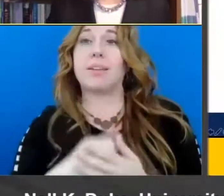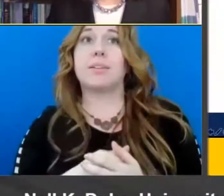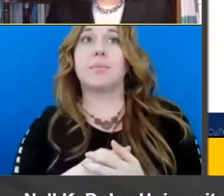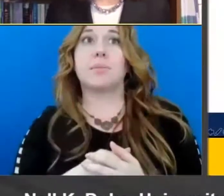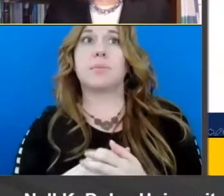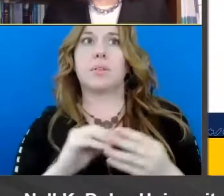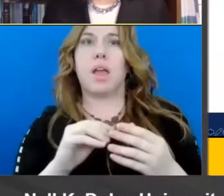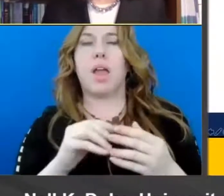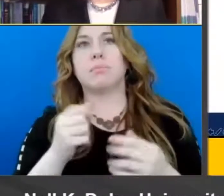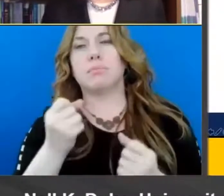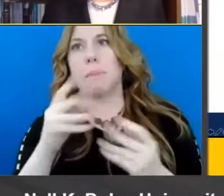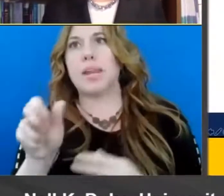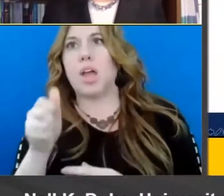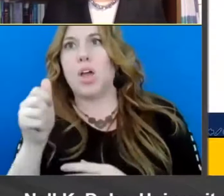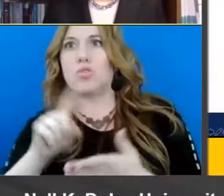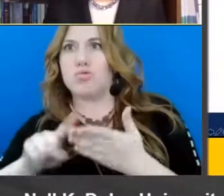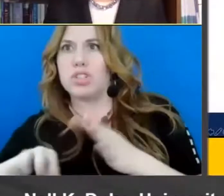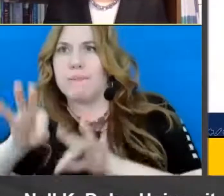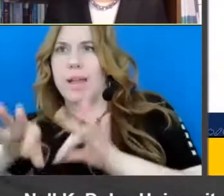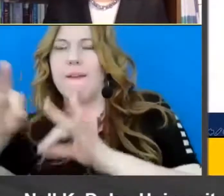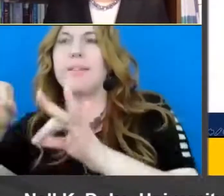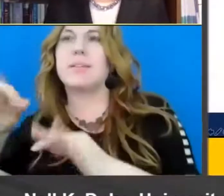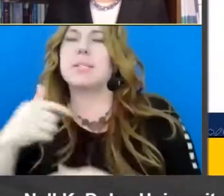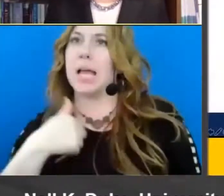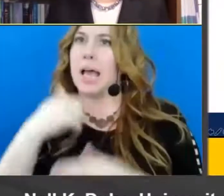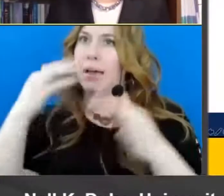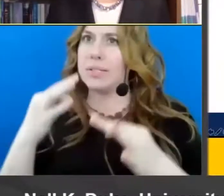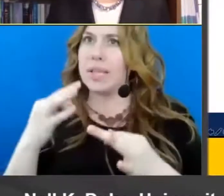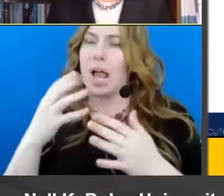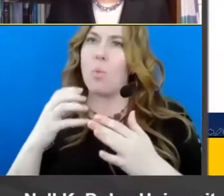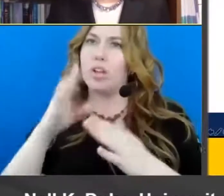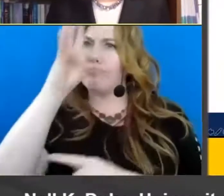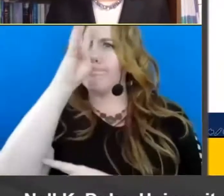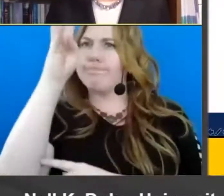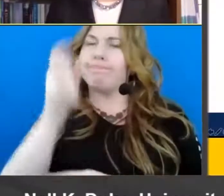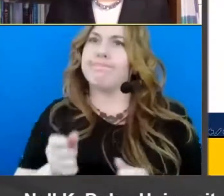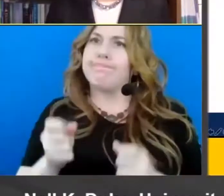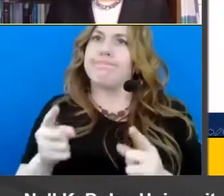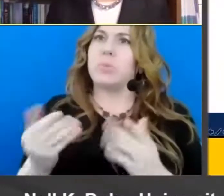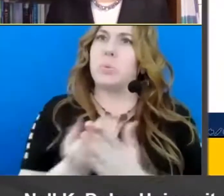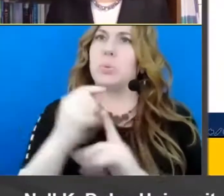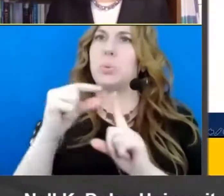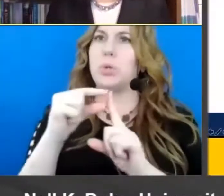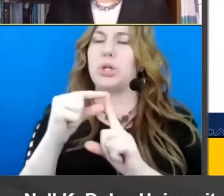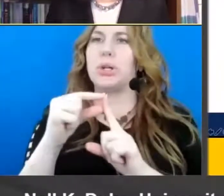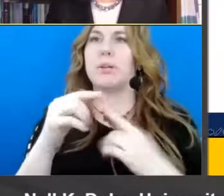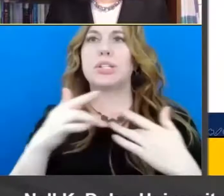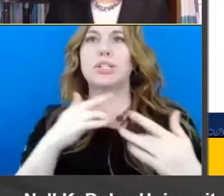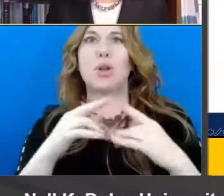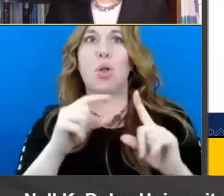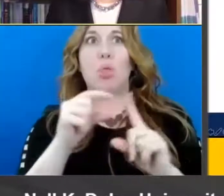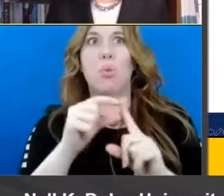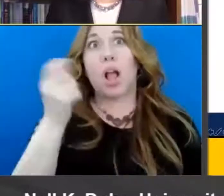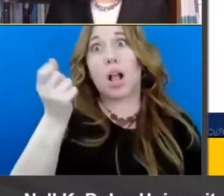a number of other uh research findings have led me to uh want to coin a new term i worry that the term of comprehension